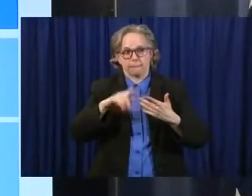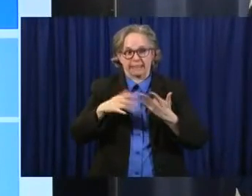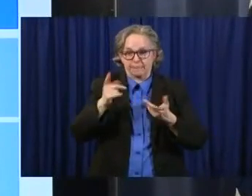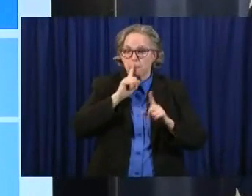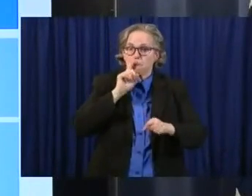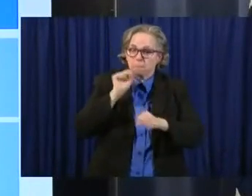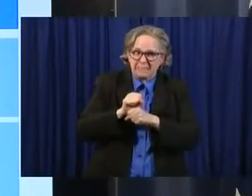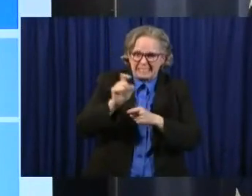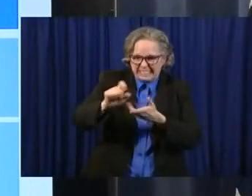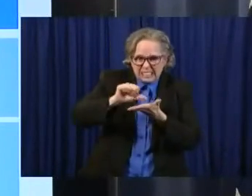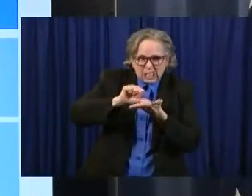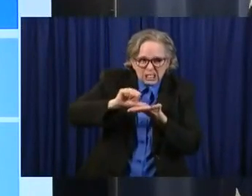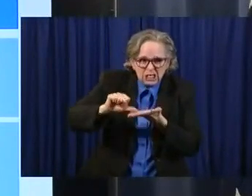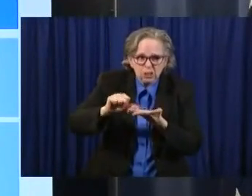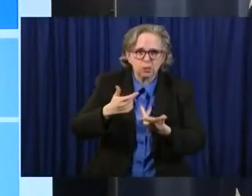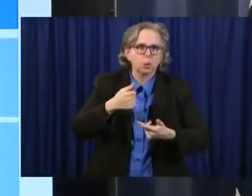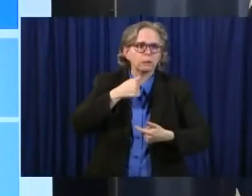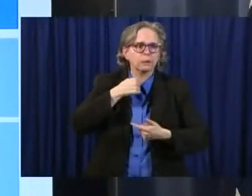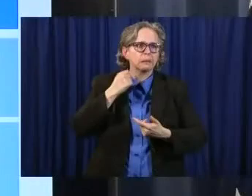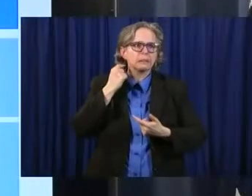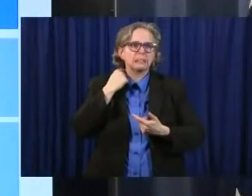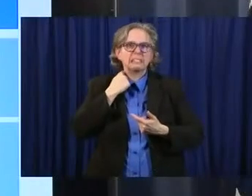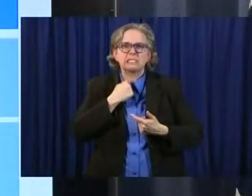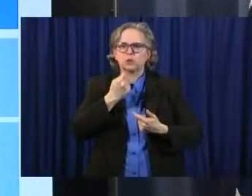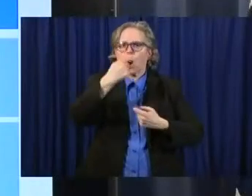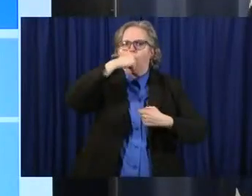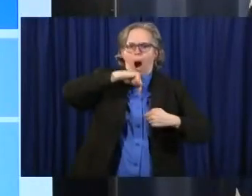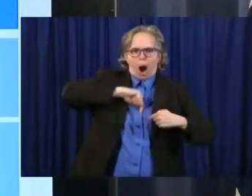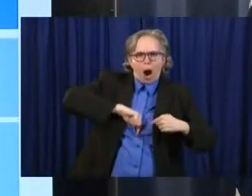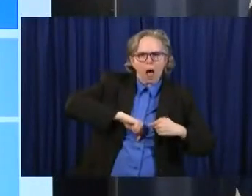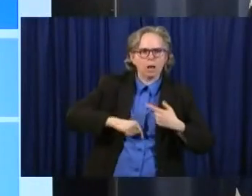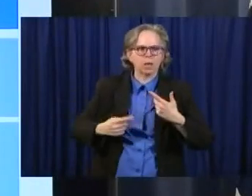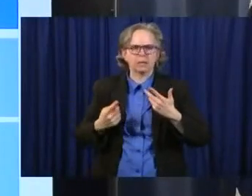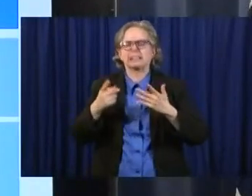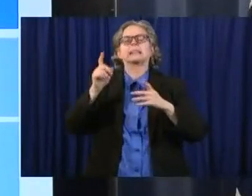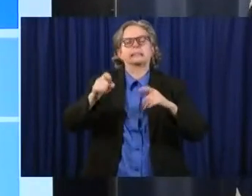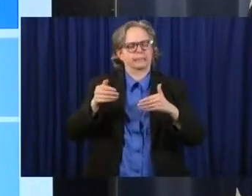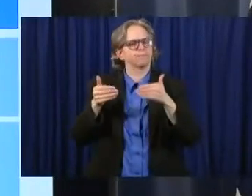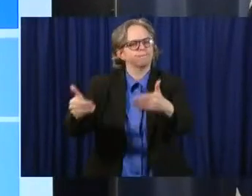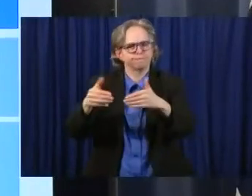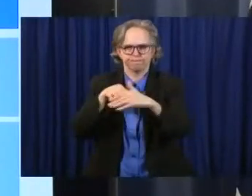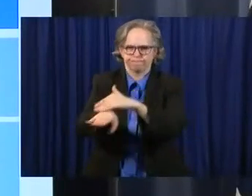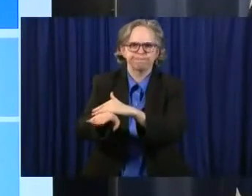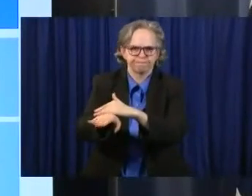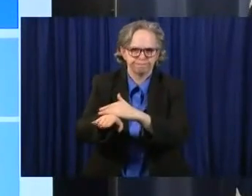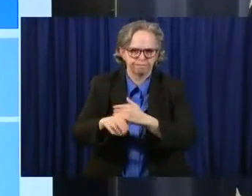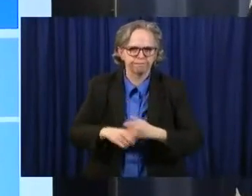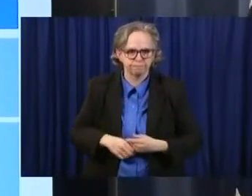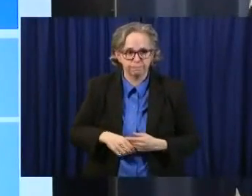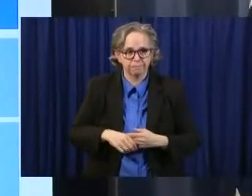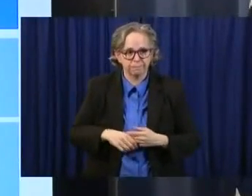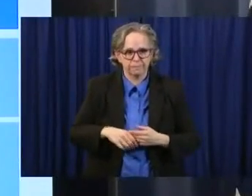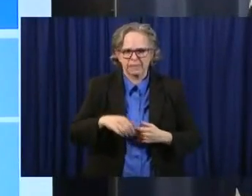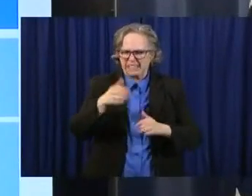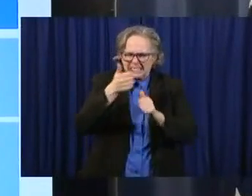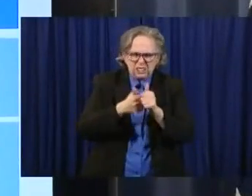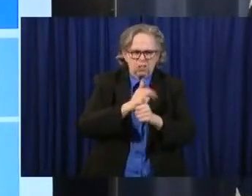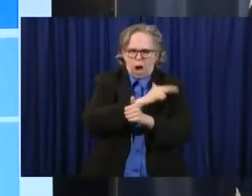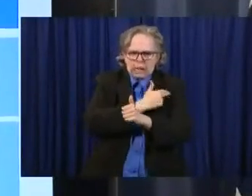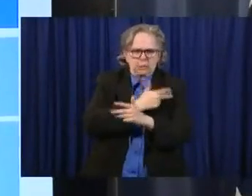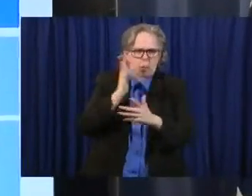bronchoscopy, we definitely want to test you. So those decisions will be guided and each hospital will give patients that guidance.